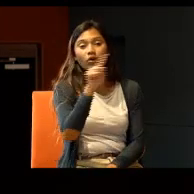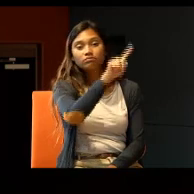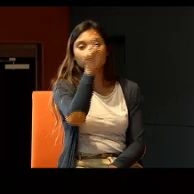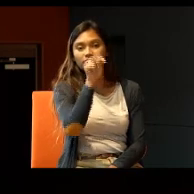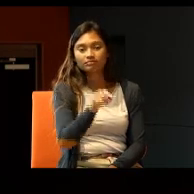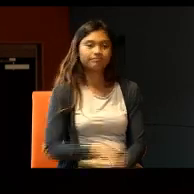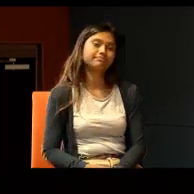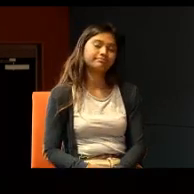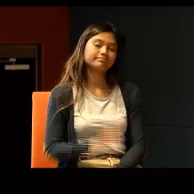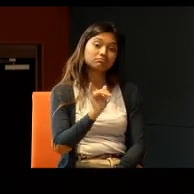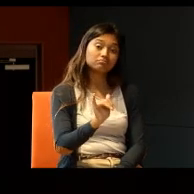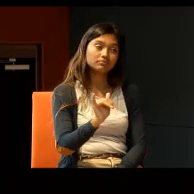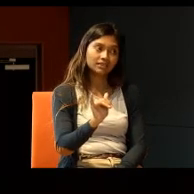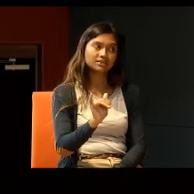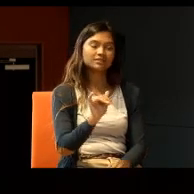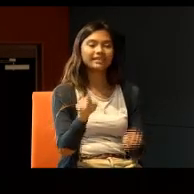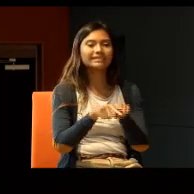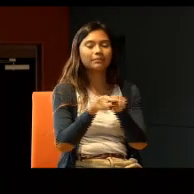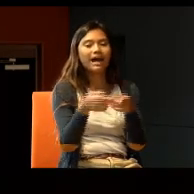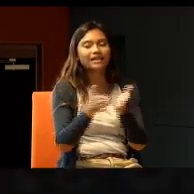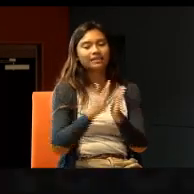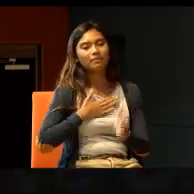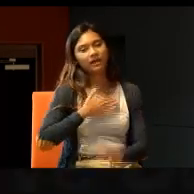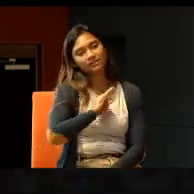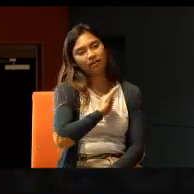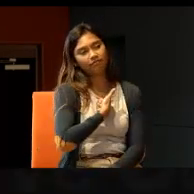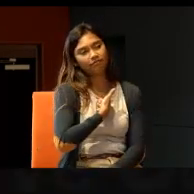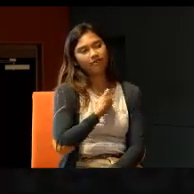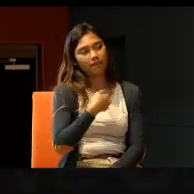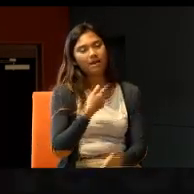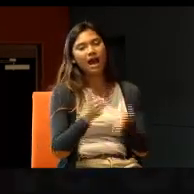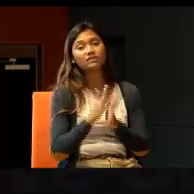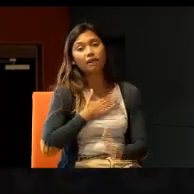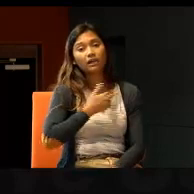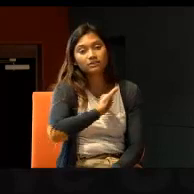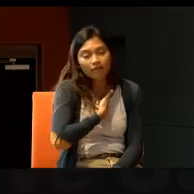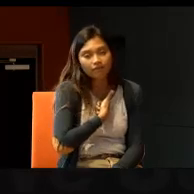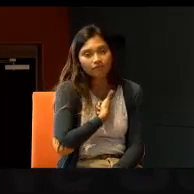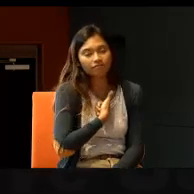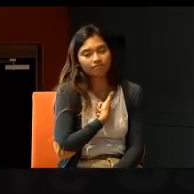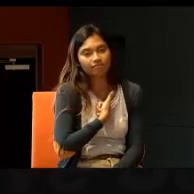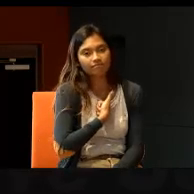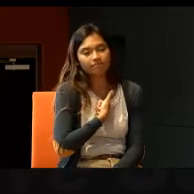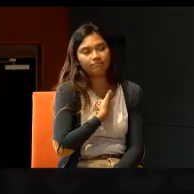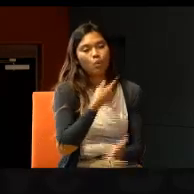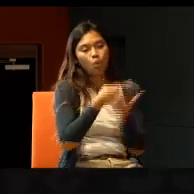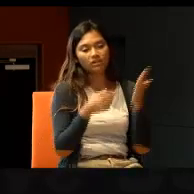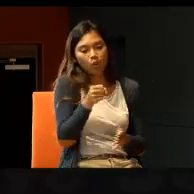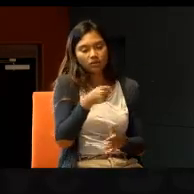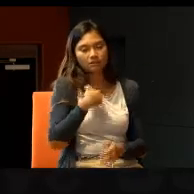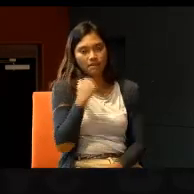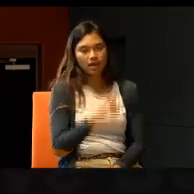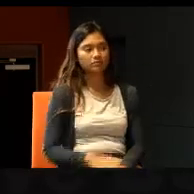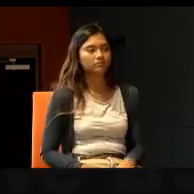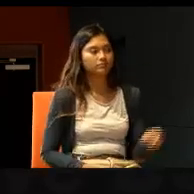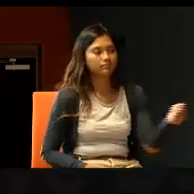It's also asking myself, actually, I am asking myself, what? What is holding me back? Yeah.